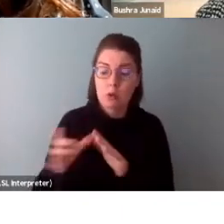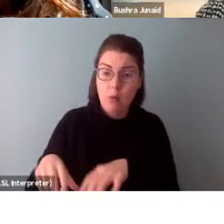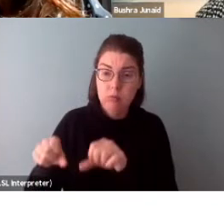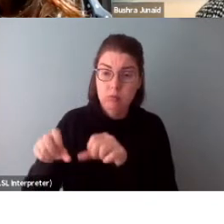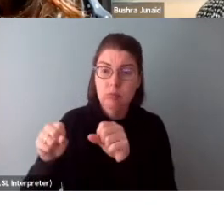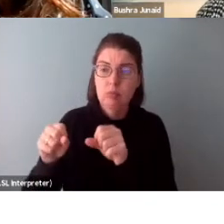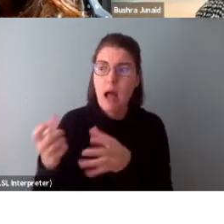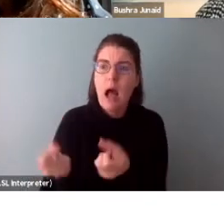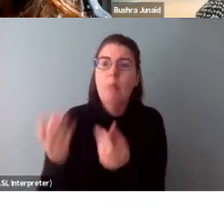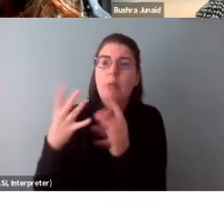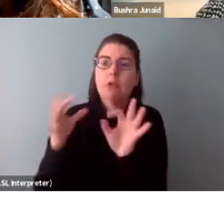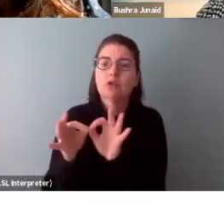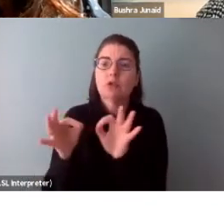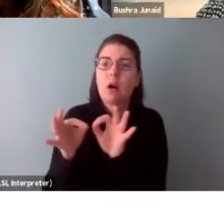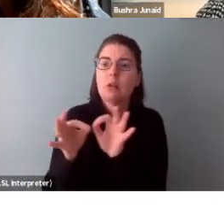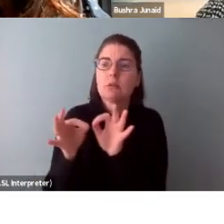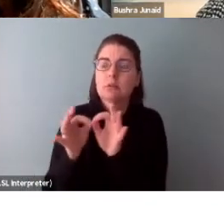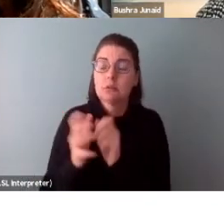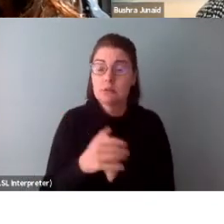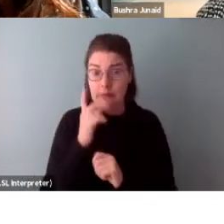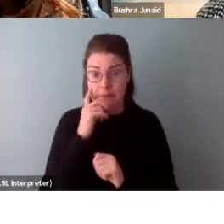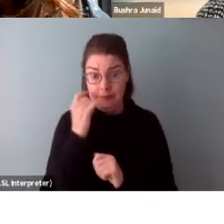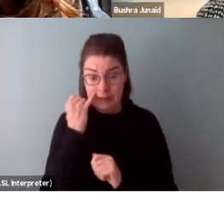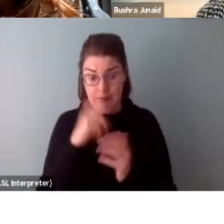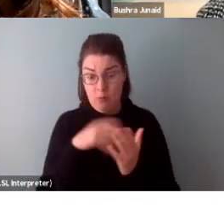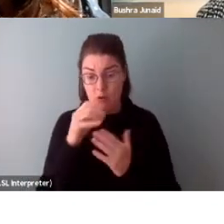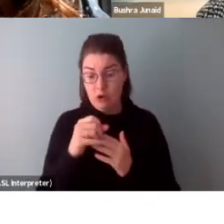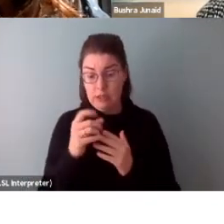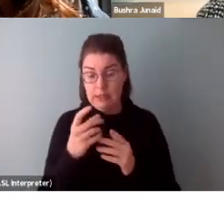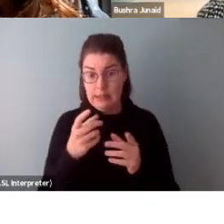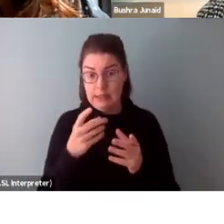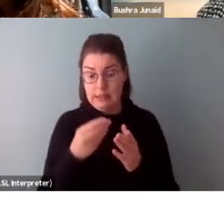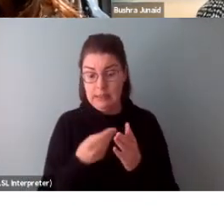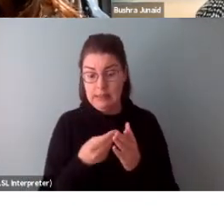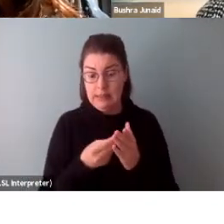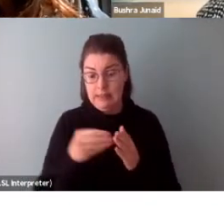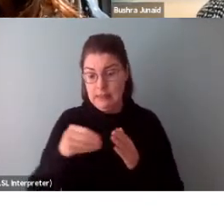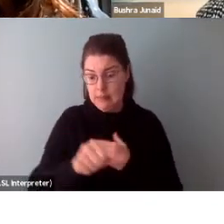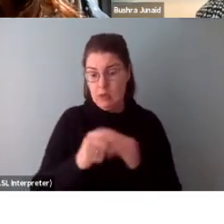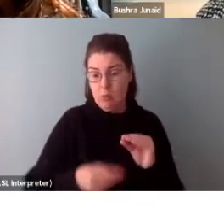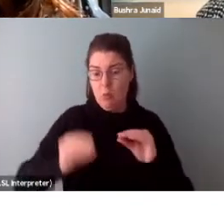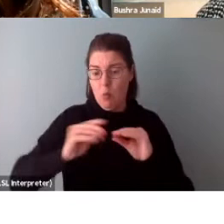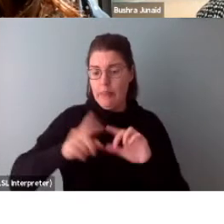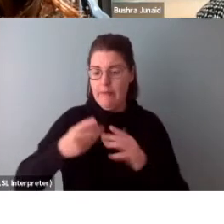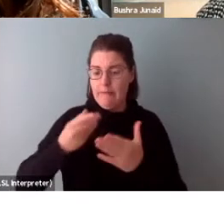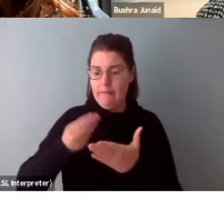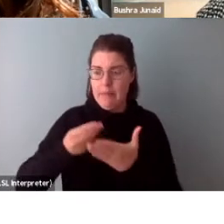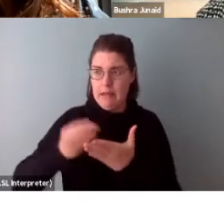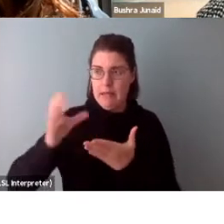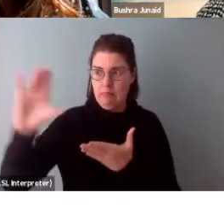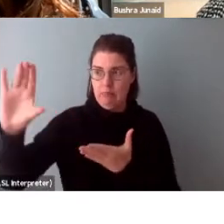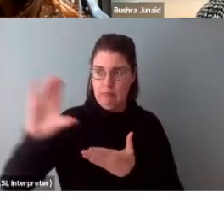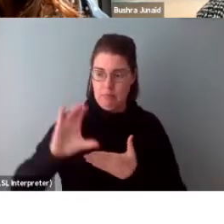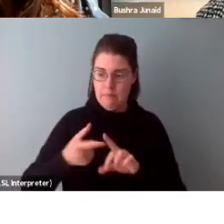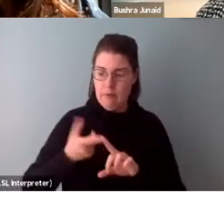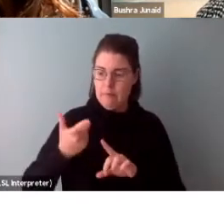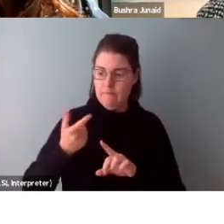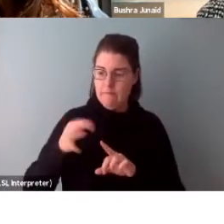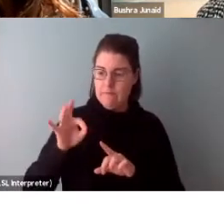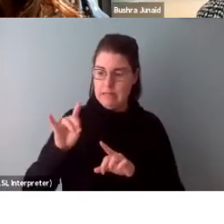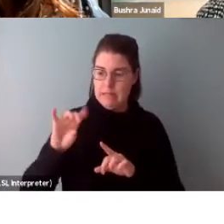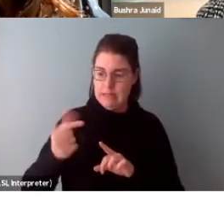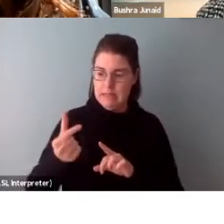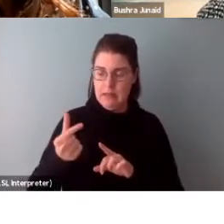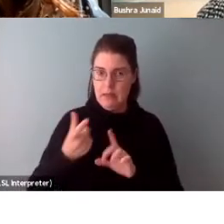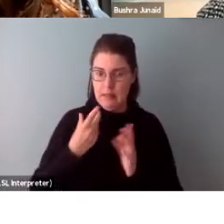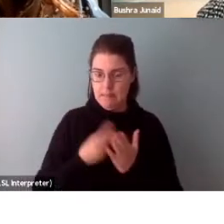do they cost? If your project expenses are more than what you can request in funding, how are you going to make up the shortfall? Show us where the